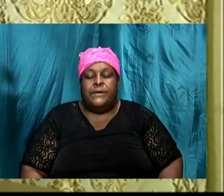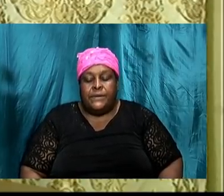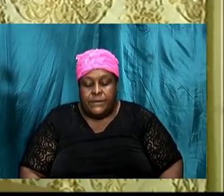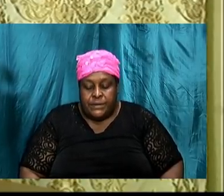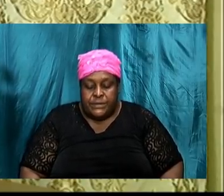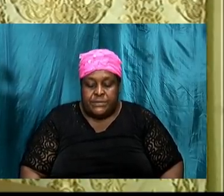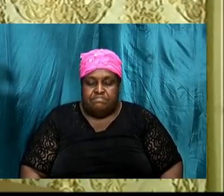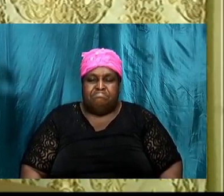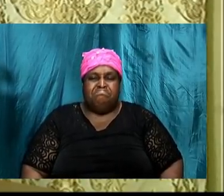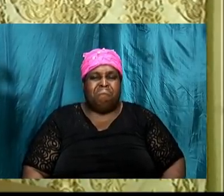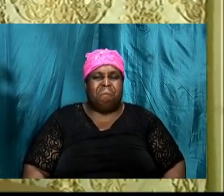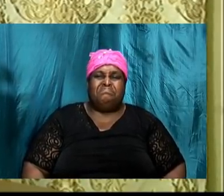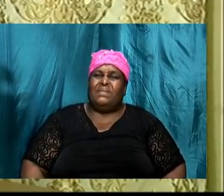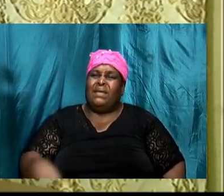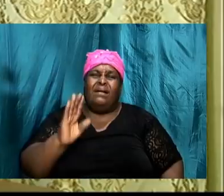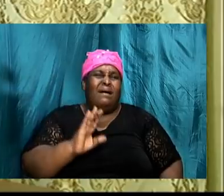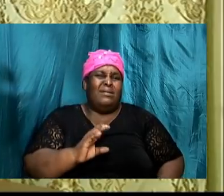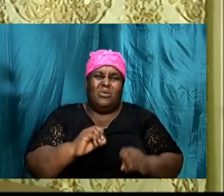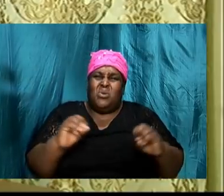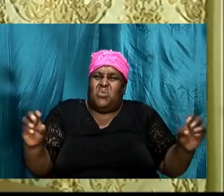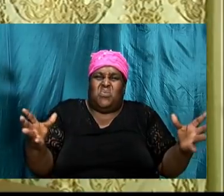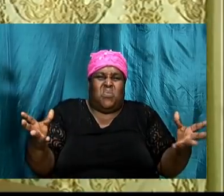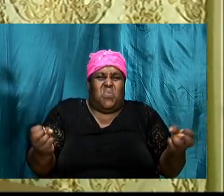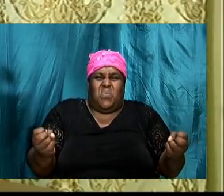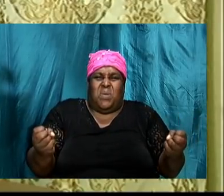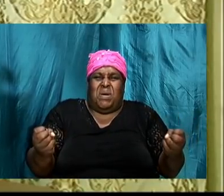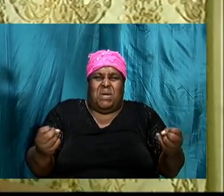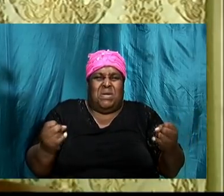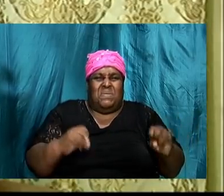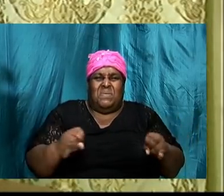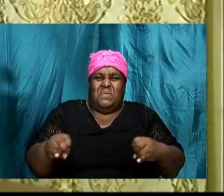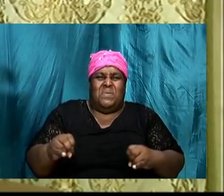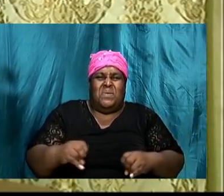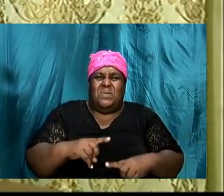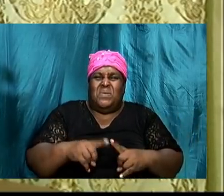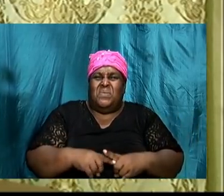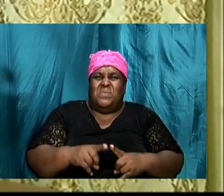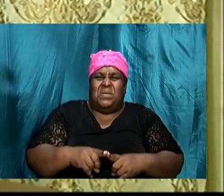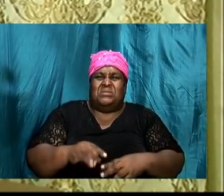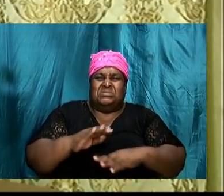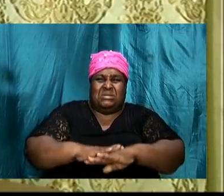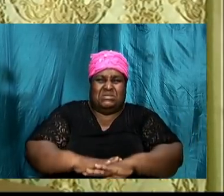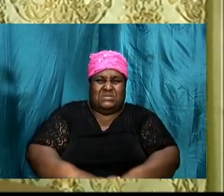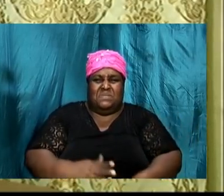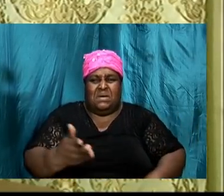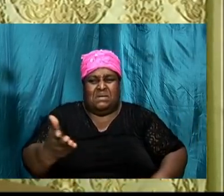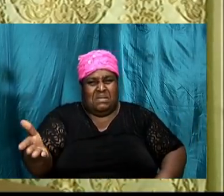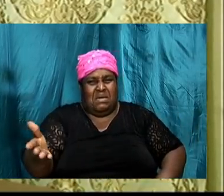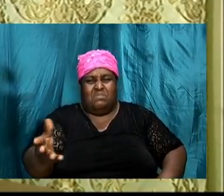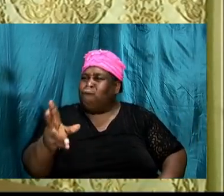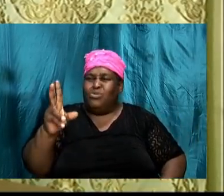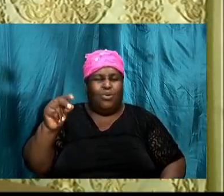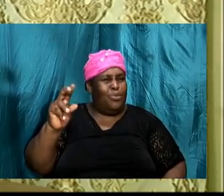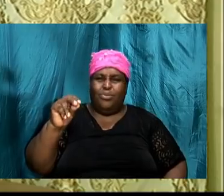God does not want individuals where only when it suits them they